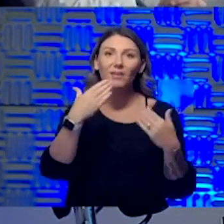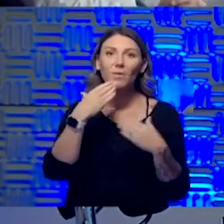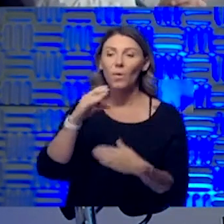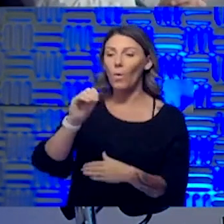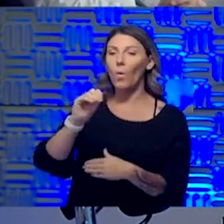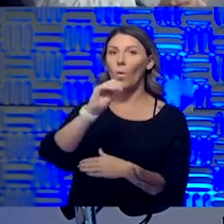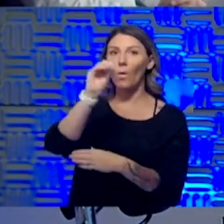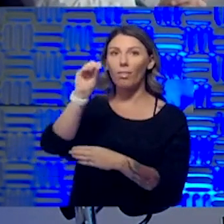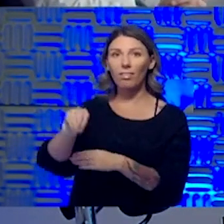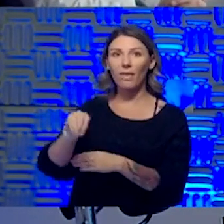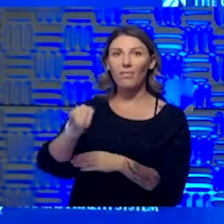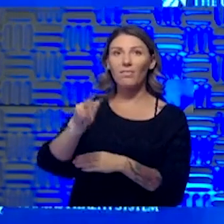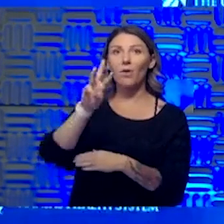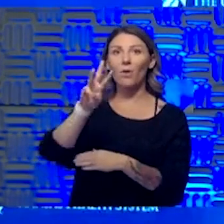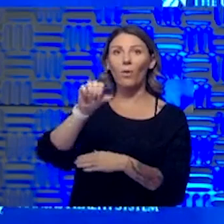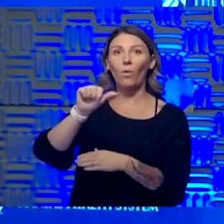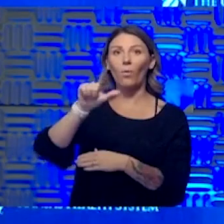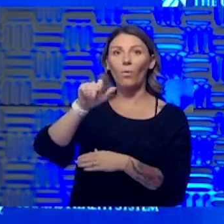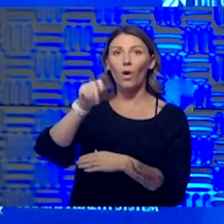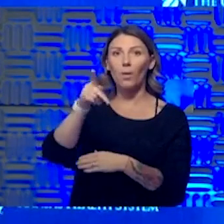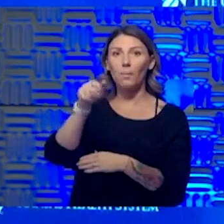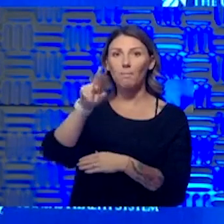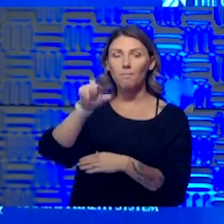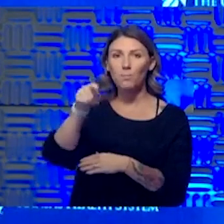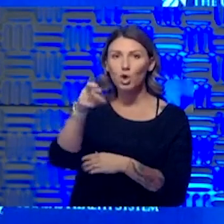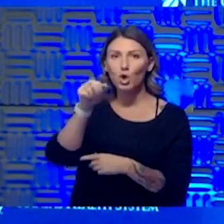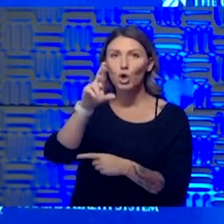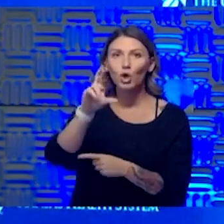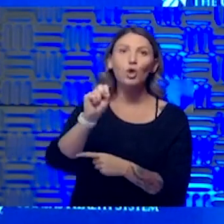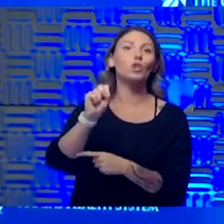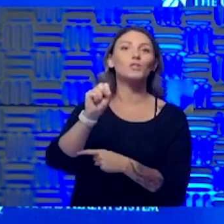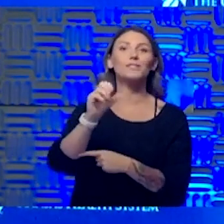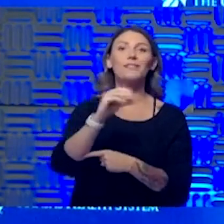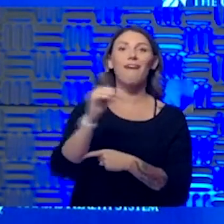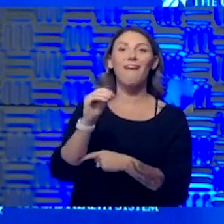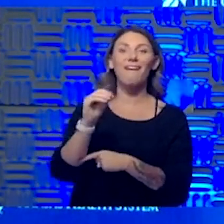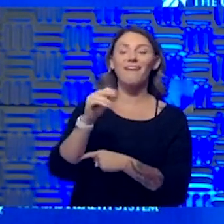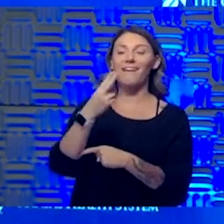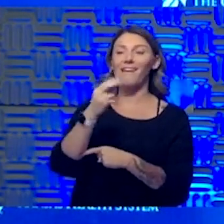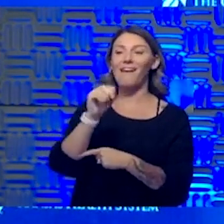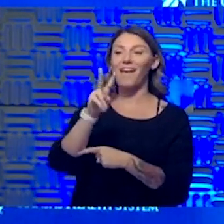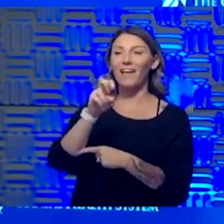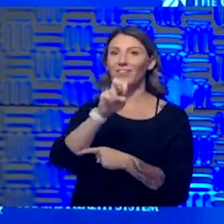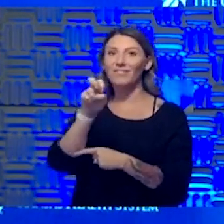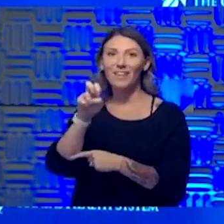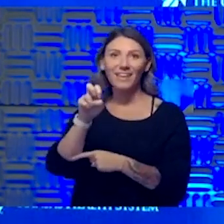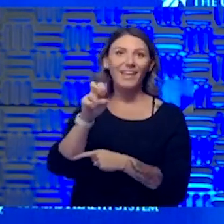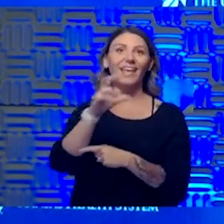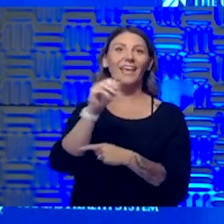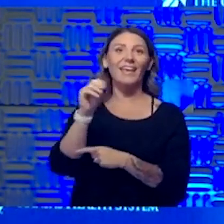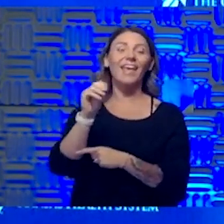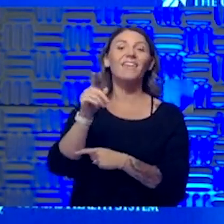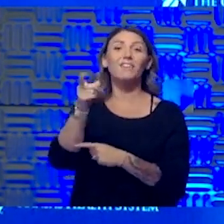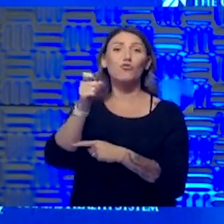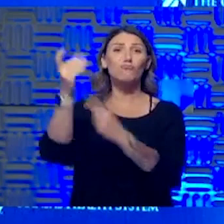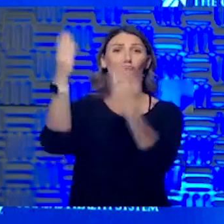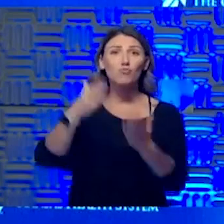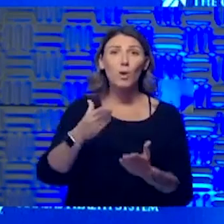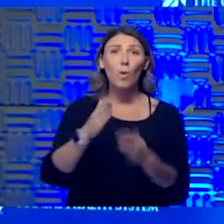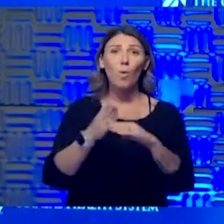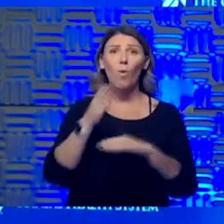Wall Burgers, the Olathe Fire Department, and Hy-Vee are teaming up with our health system to bring over 1,100